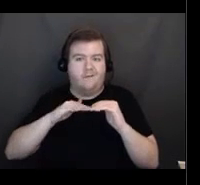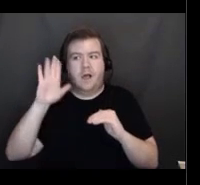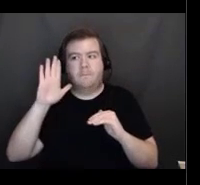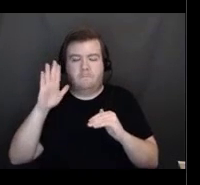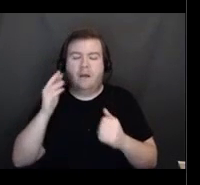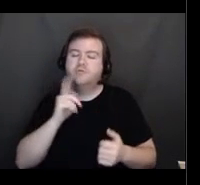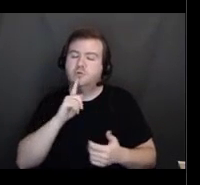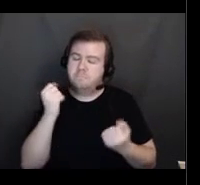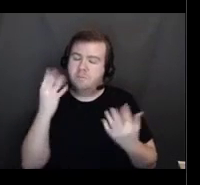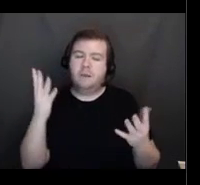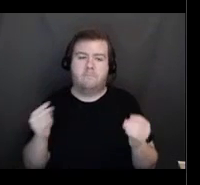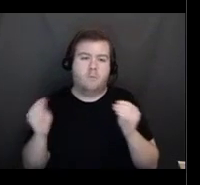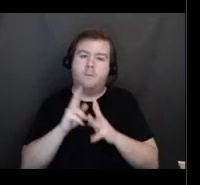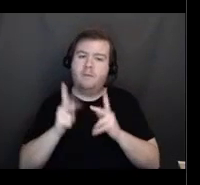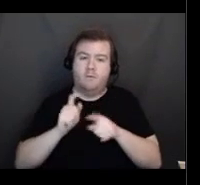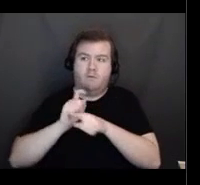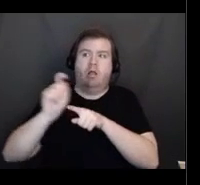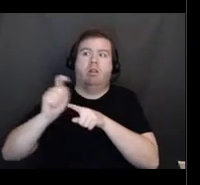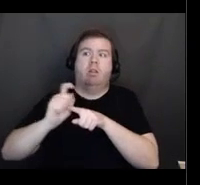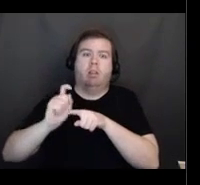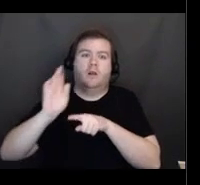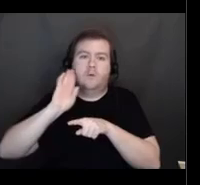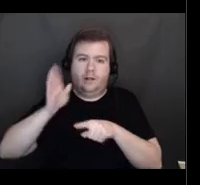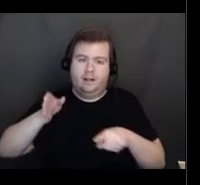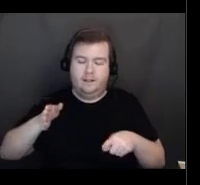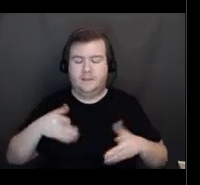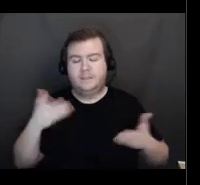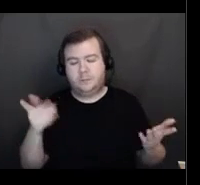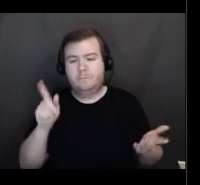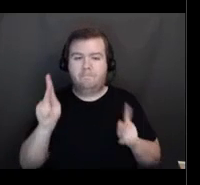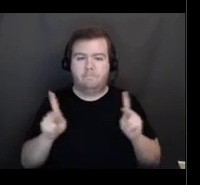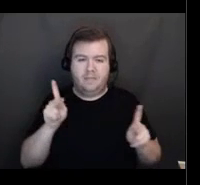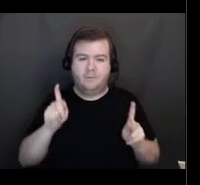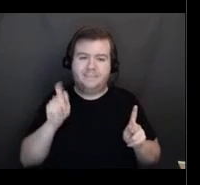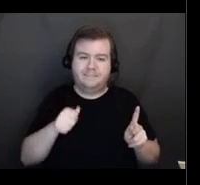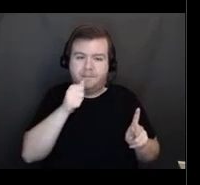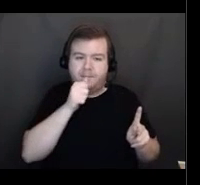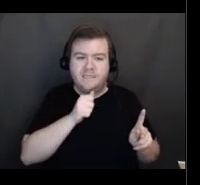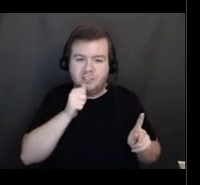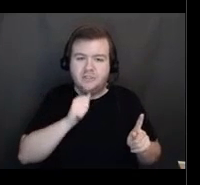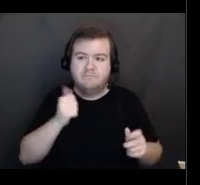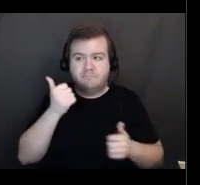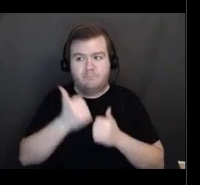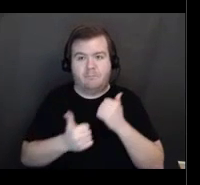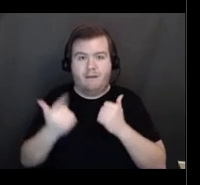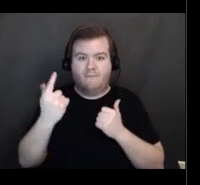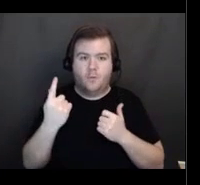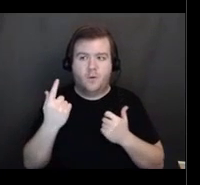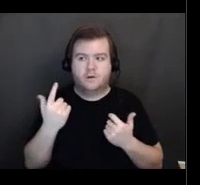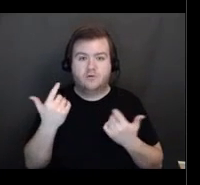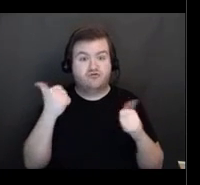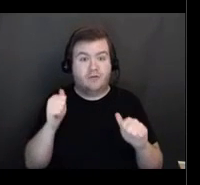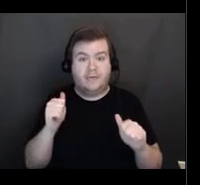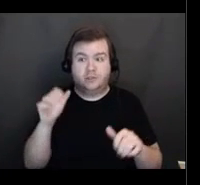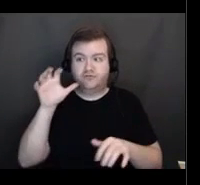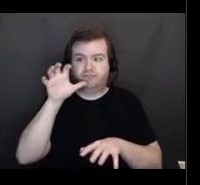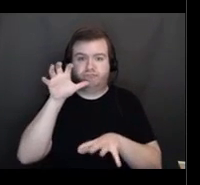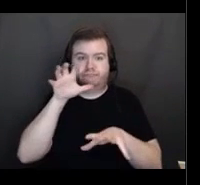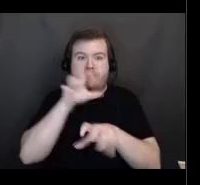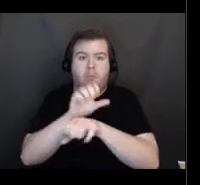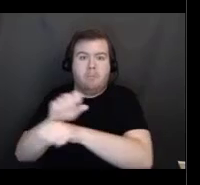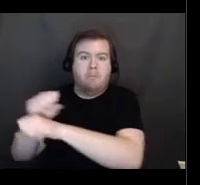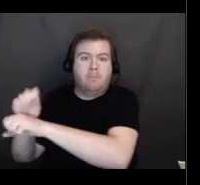need to be patient because there's everybody is is trying to accomplish the same thing. And,